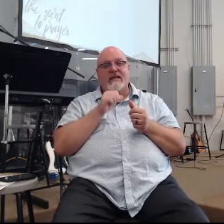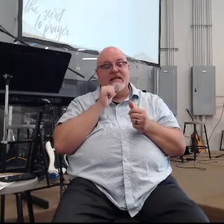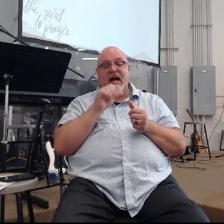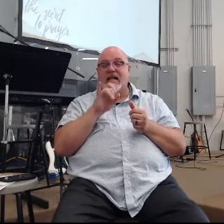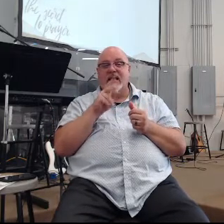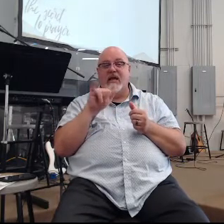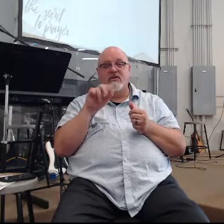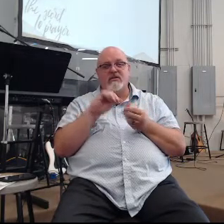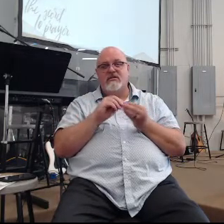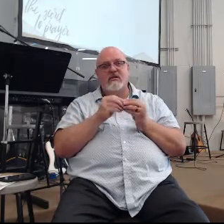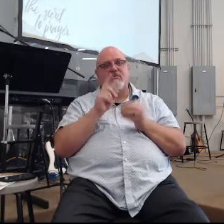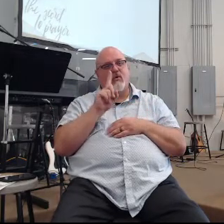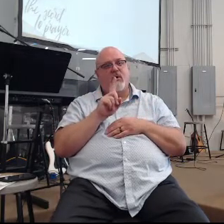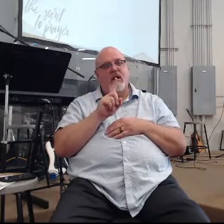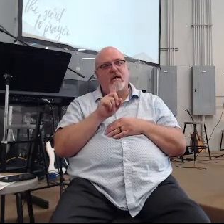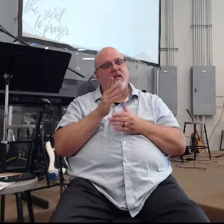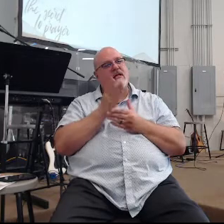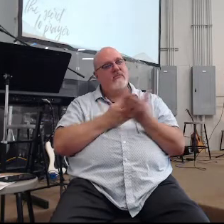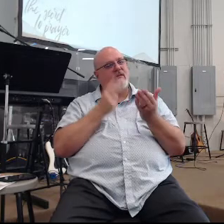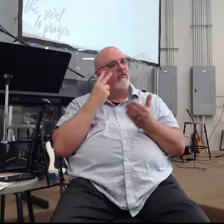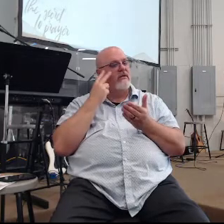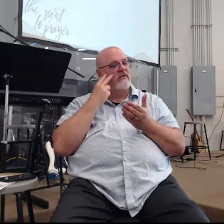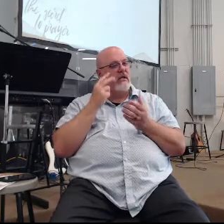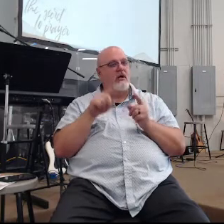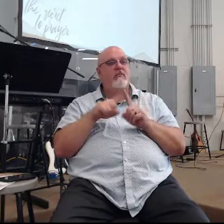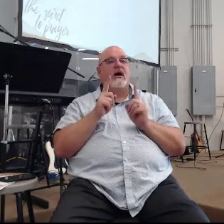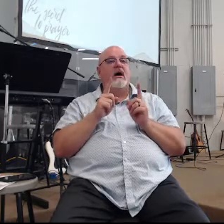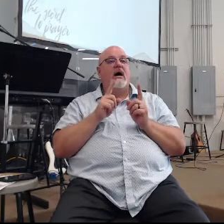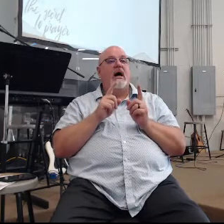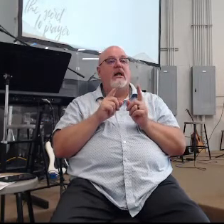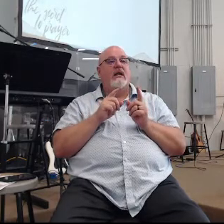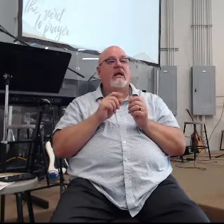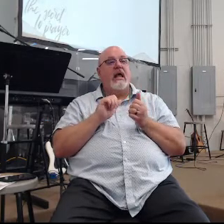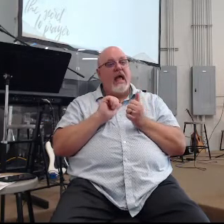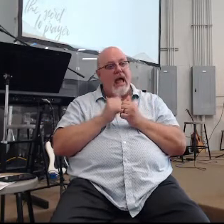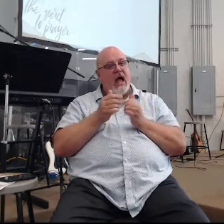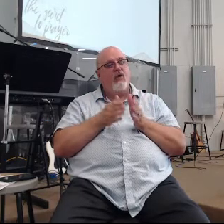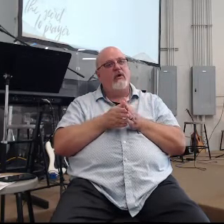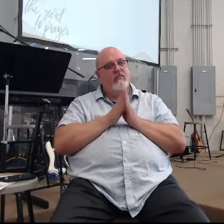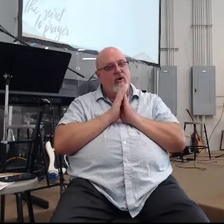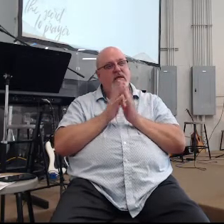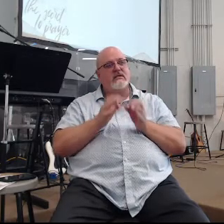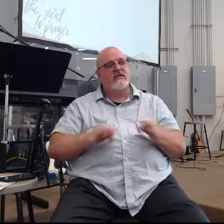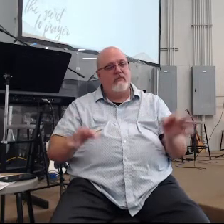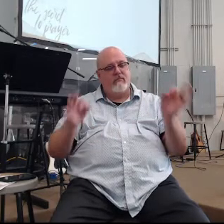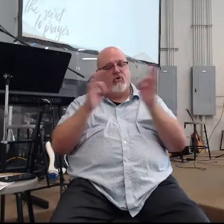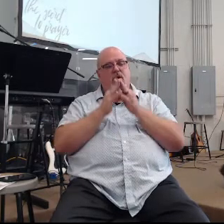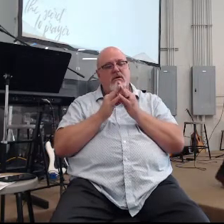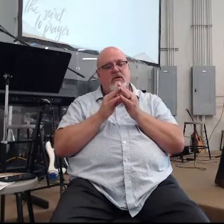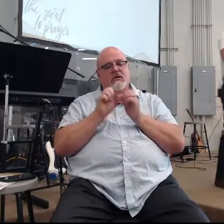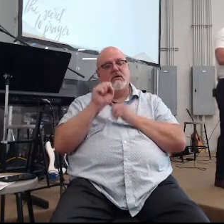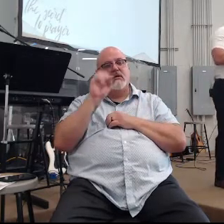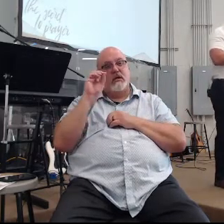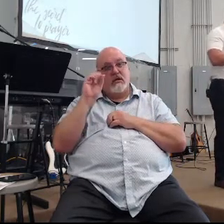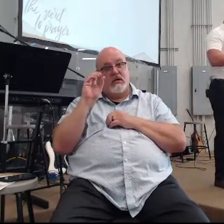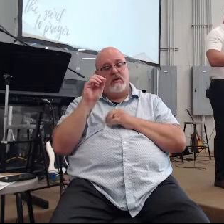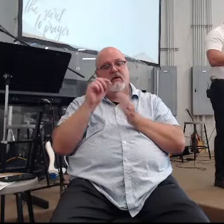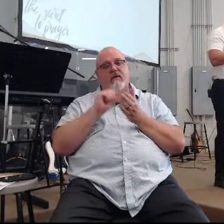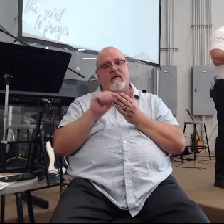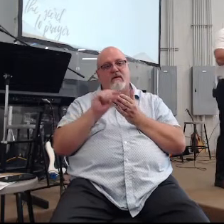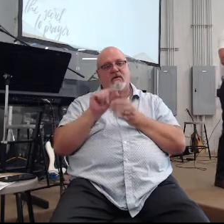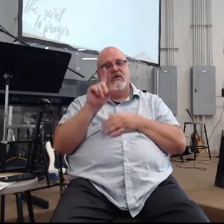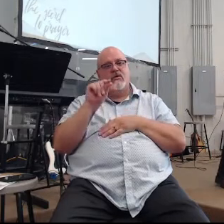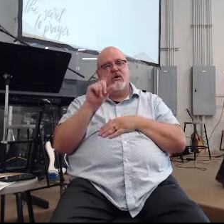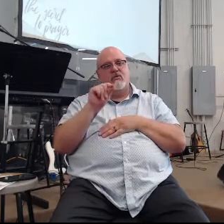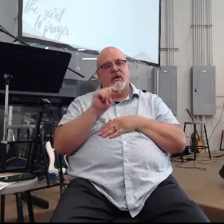God and that's part of what we're going to see however how he prays here is very important so in verse 20 of